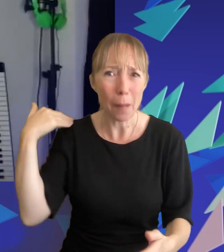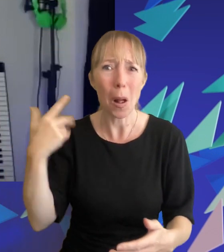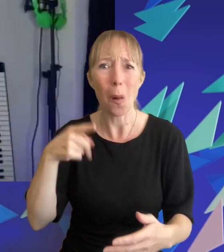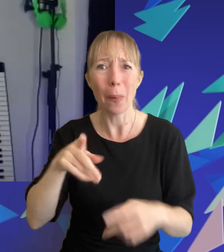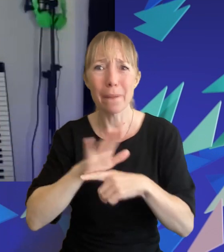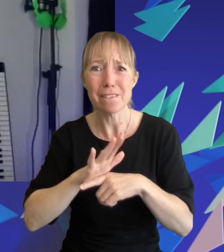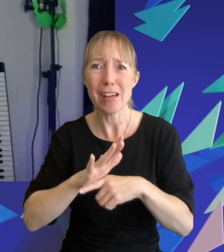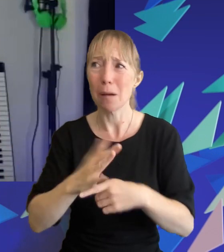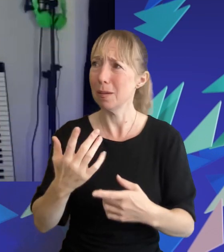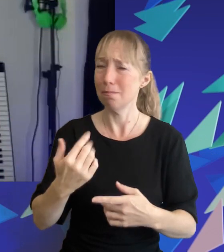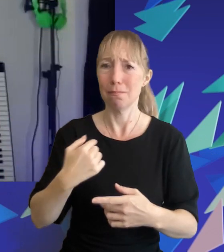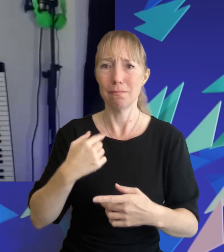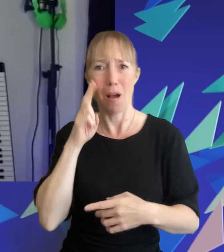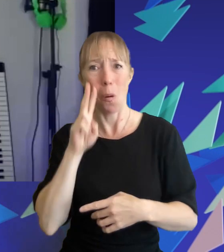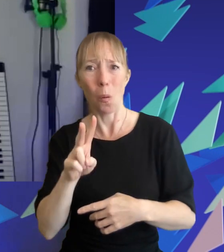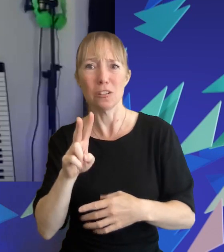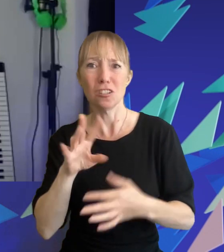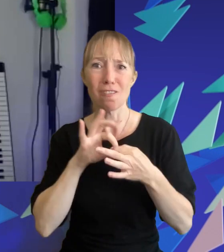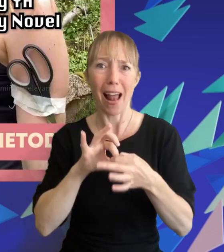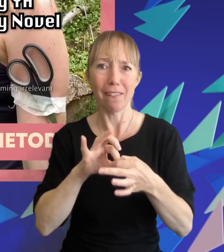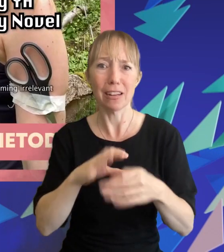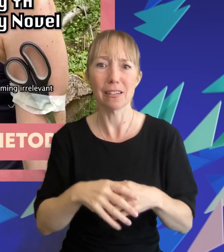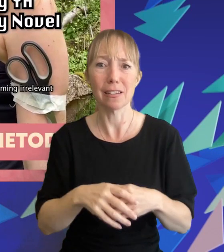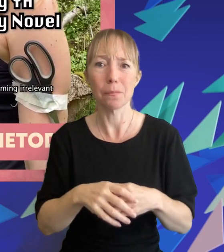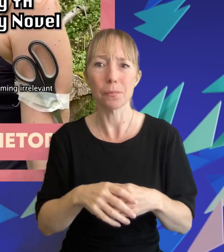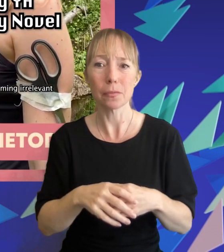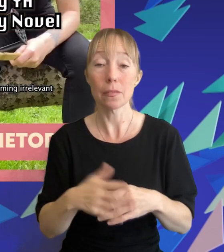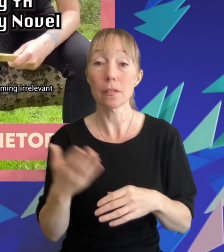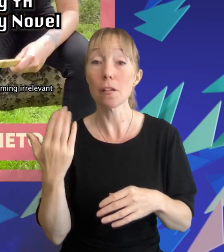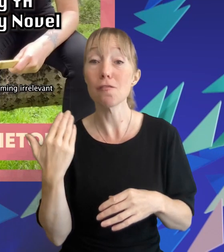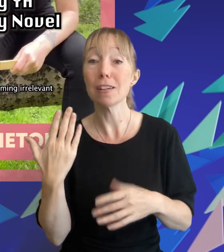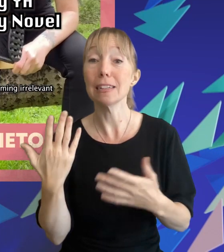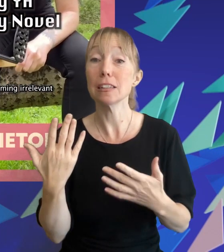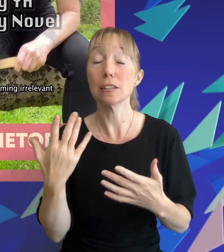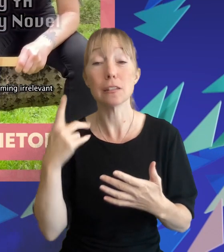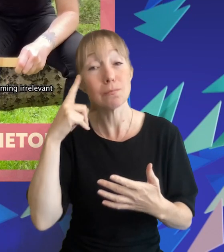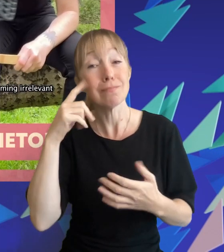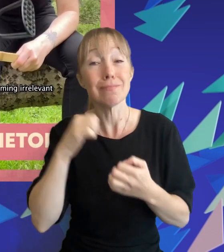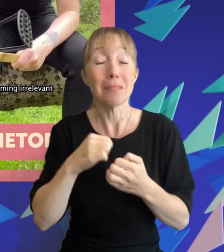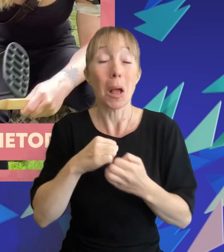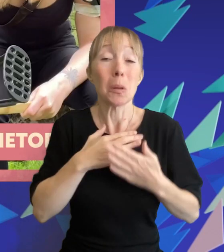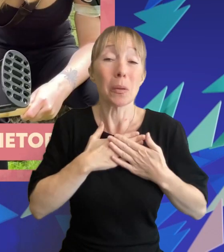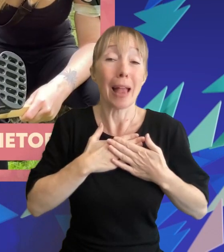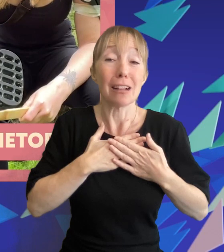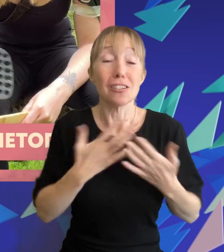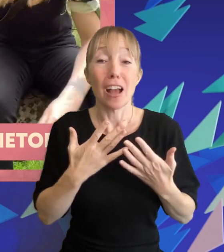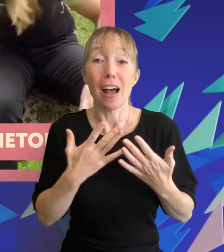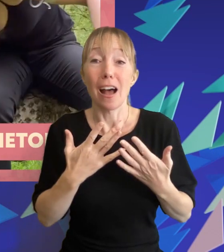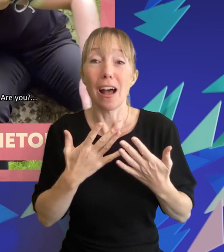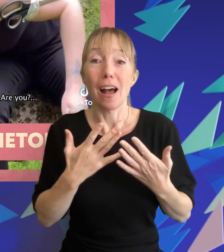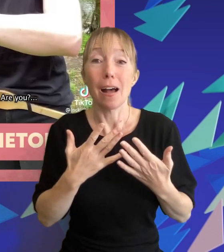were in our lives and that they were relevant this recent new wave of nostalgia might as well have been attributed to the